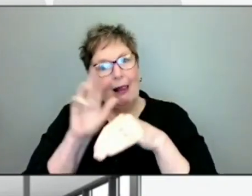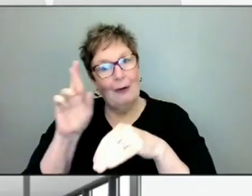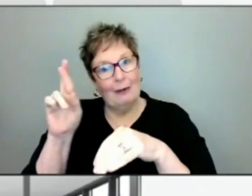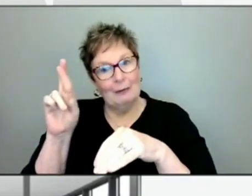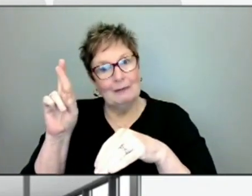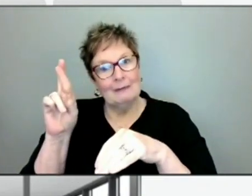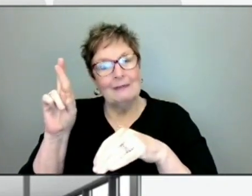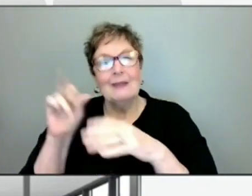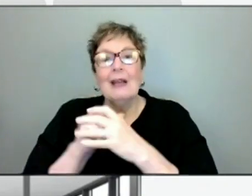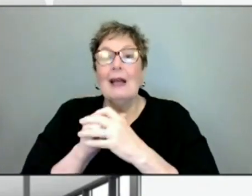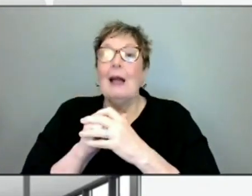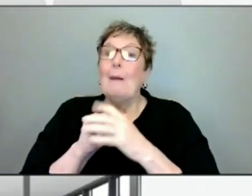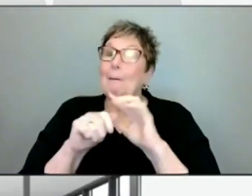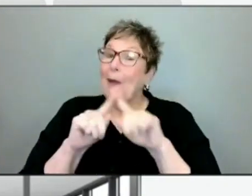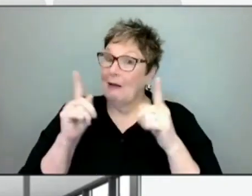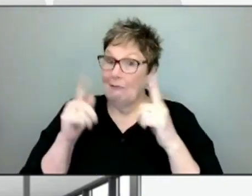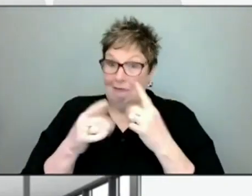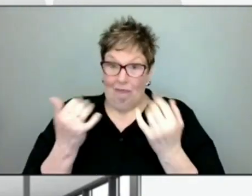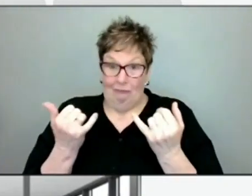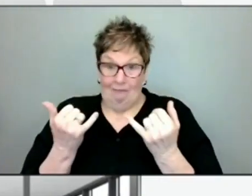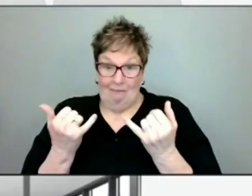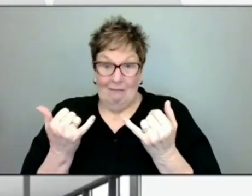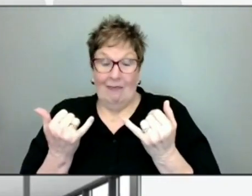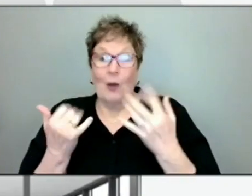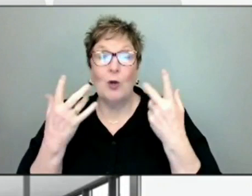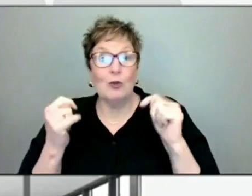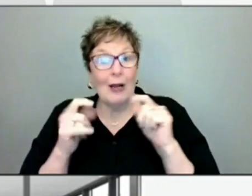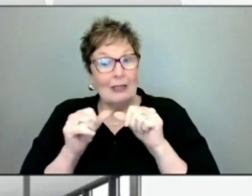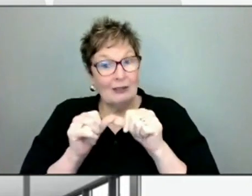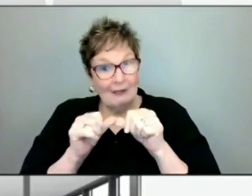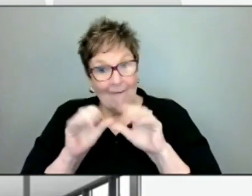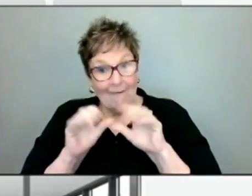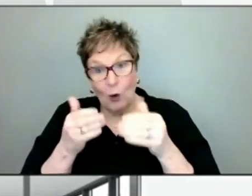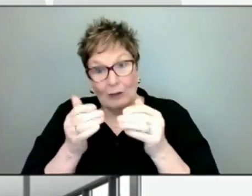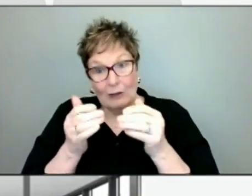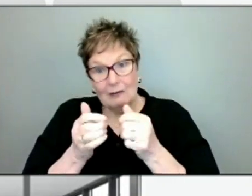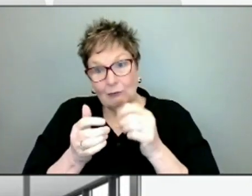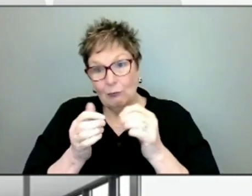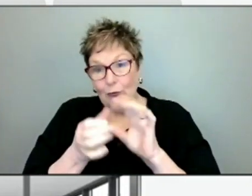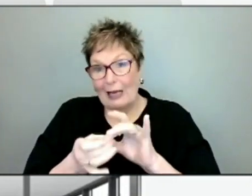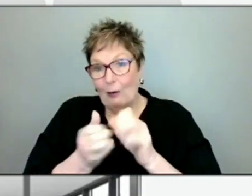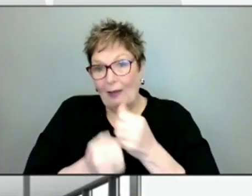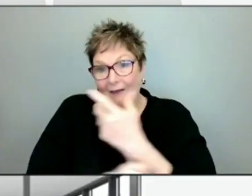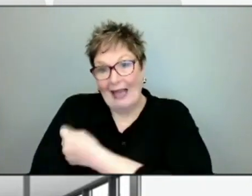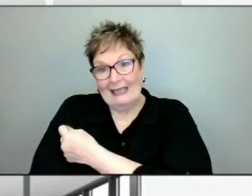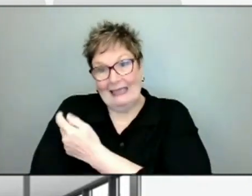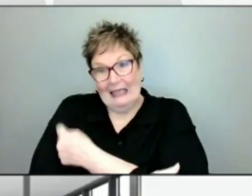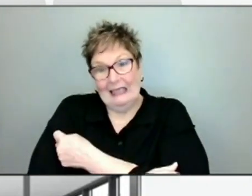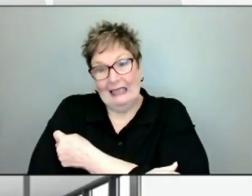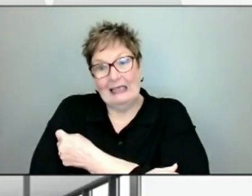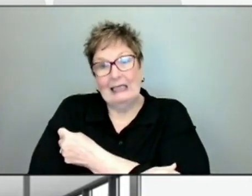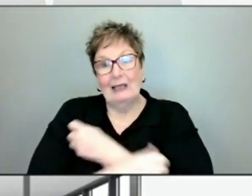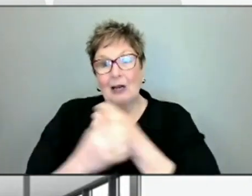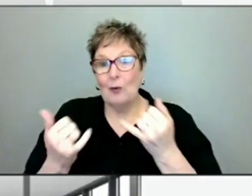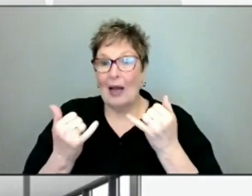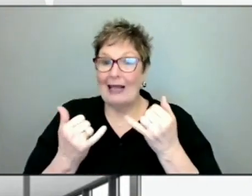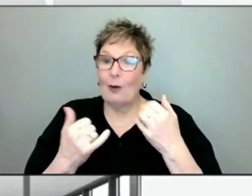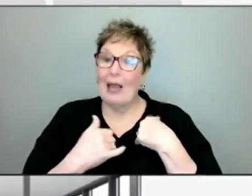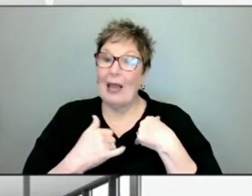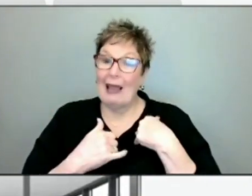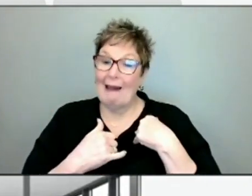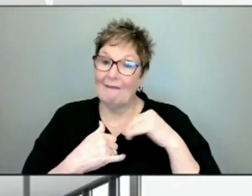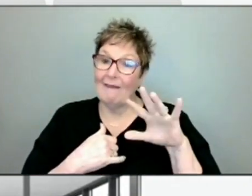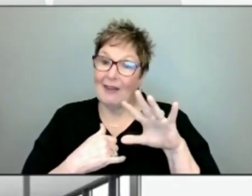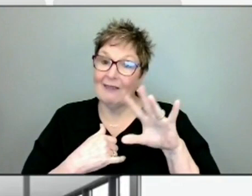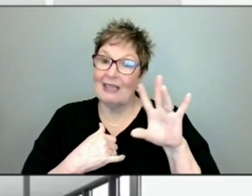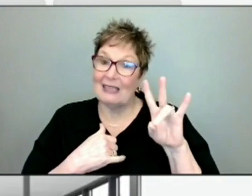In the meantime, we're trying to stay focused on vaccines. At this point in time, we are 57%